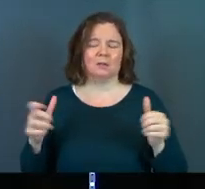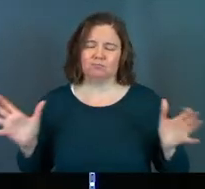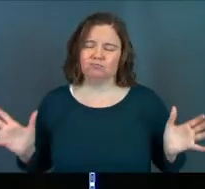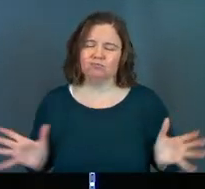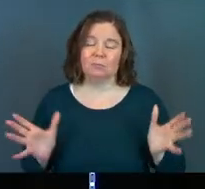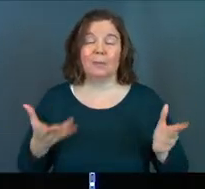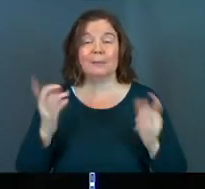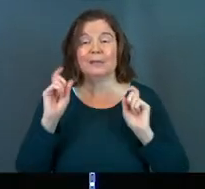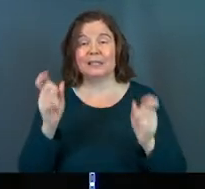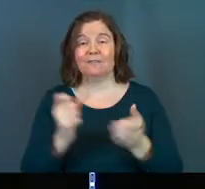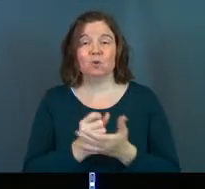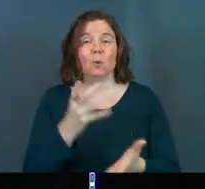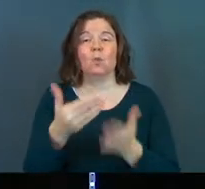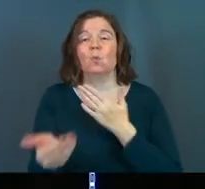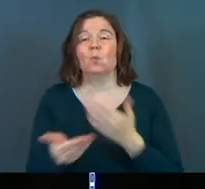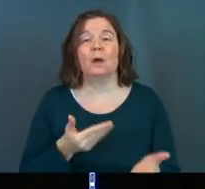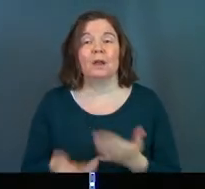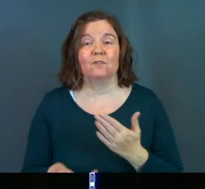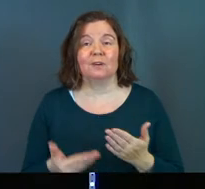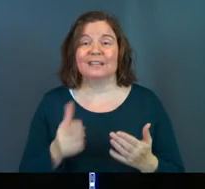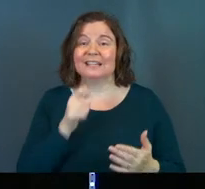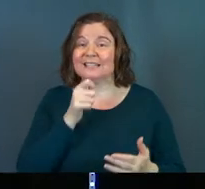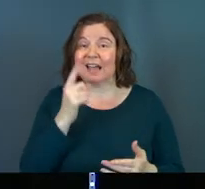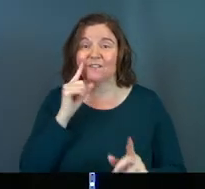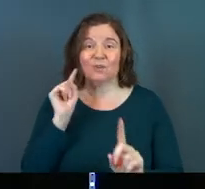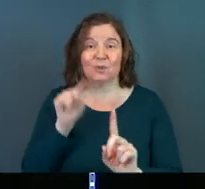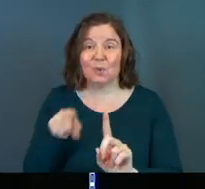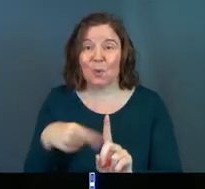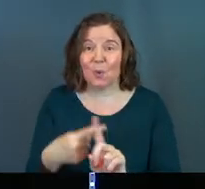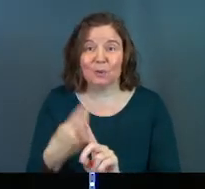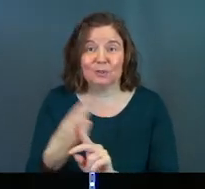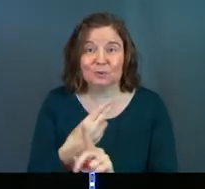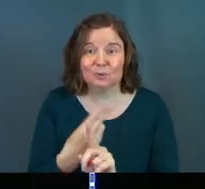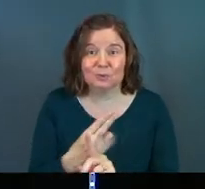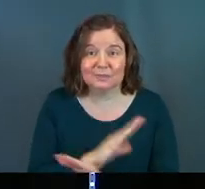you up. Maybe God's given you wealth. Whatever the case, guess what? It's not just for you.